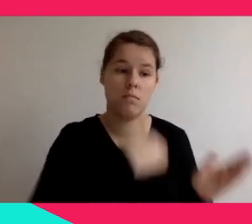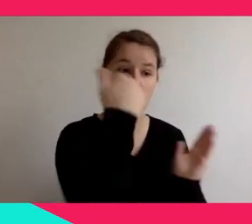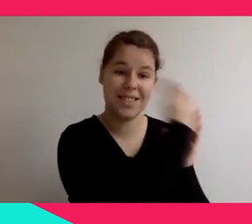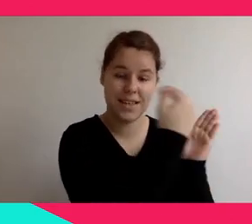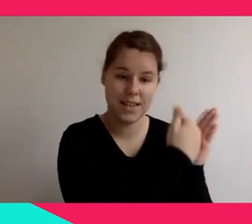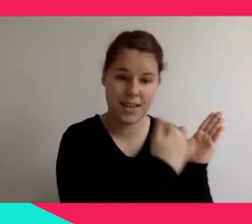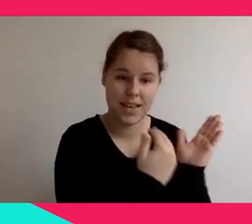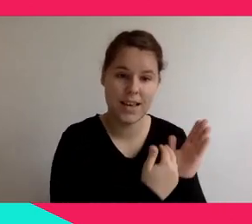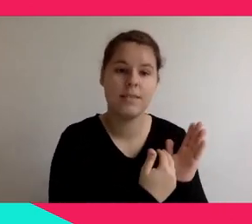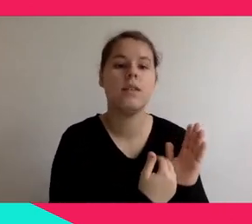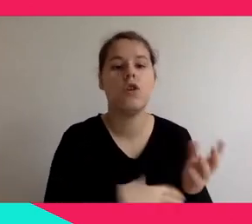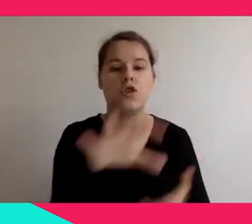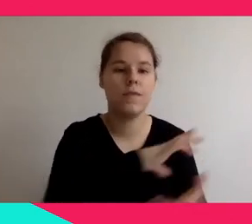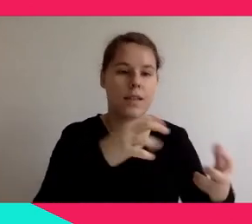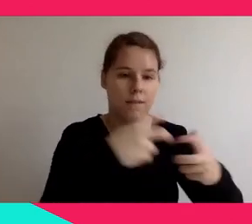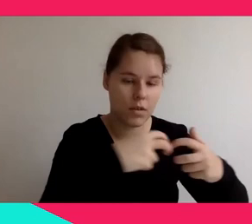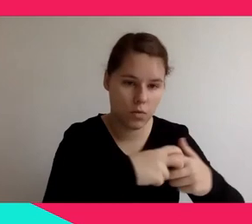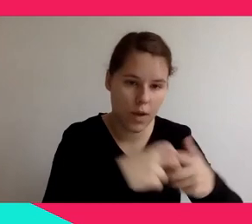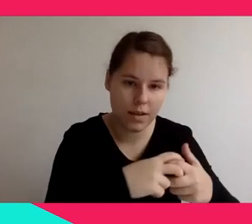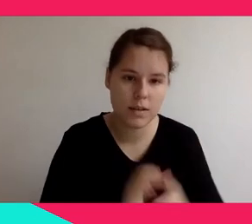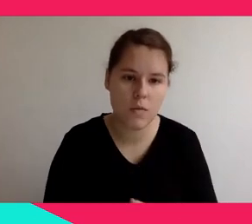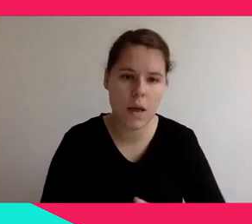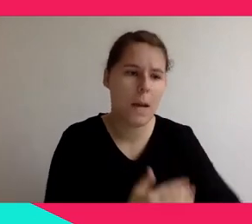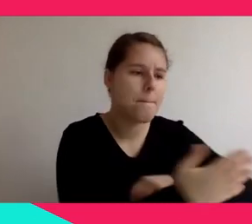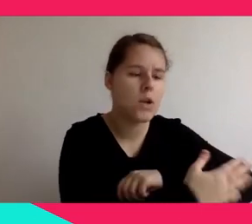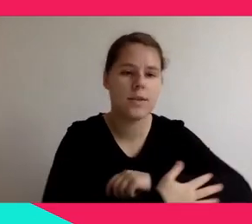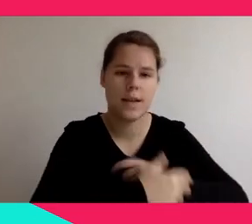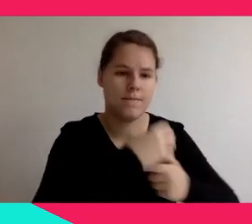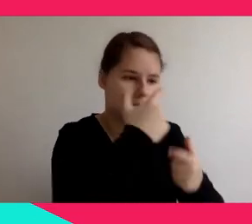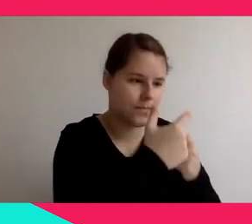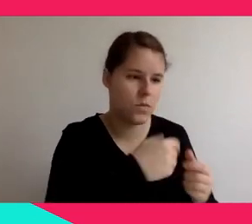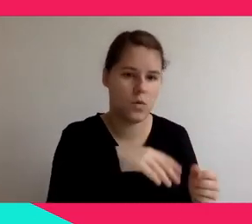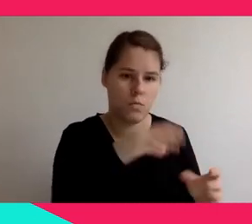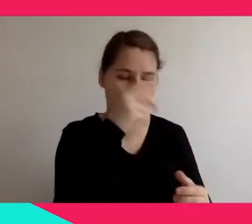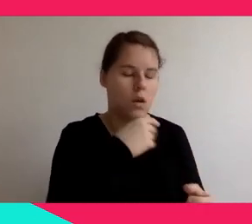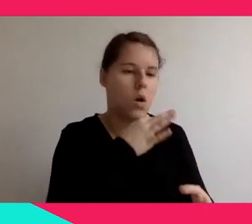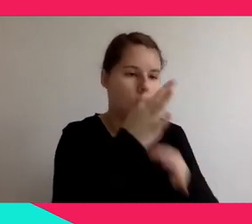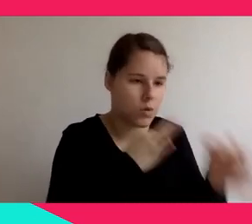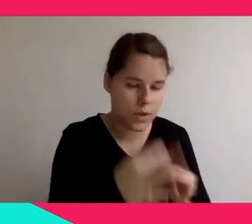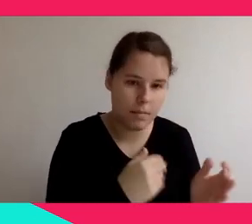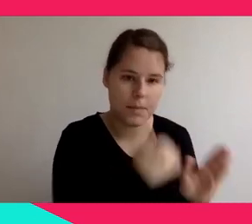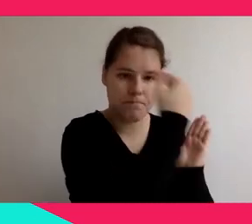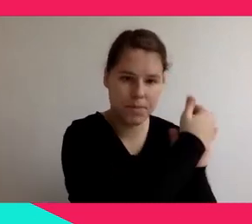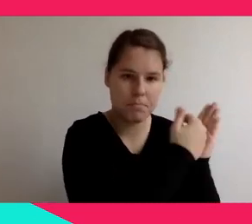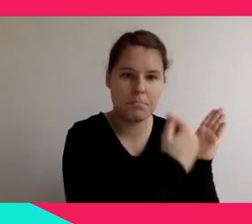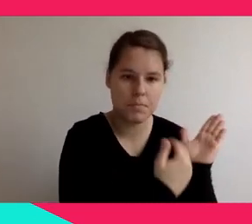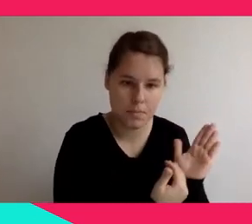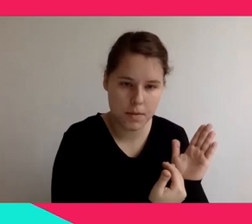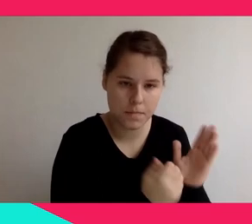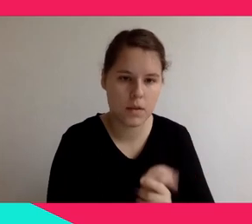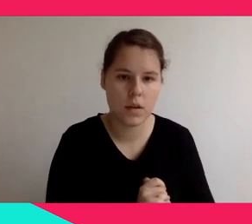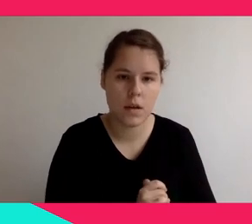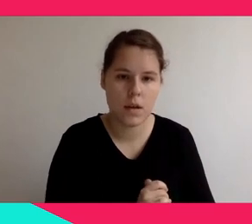time, a place, a life to a world, we understand the objects or the characters